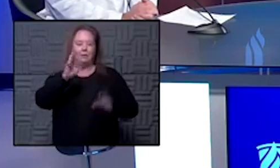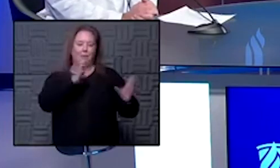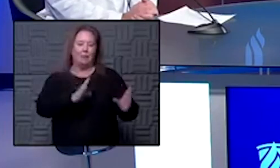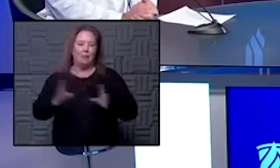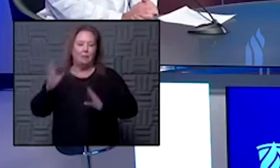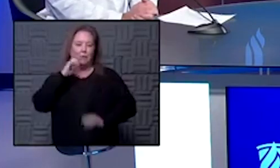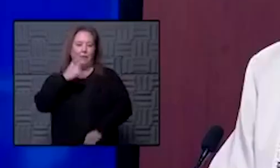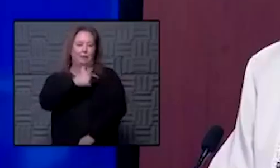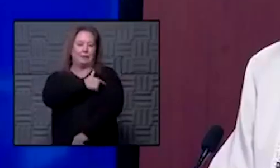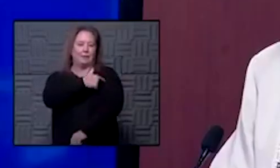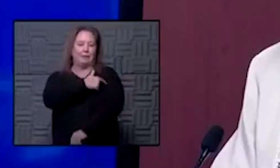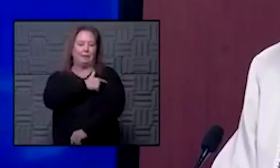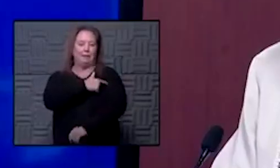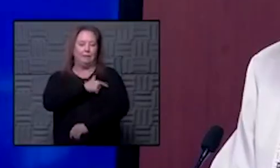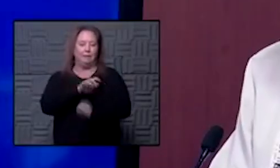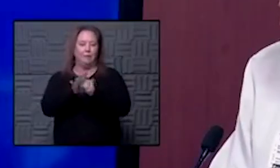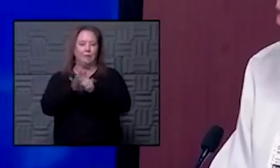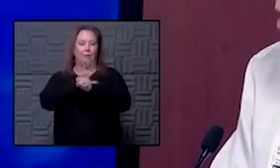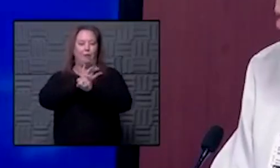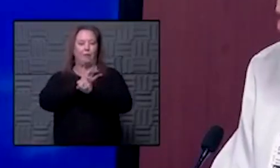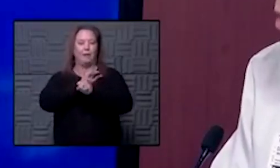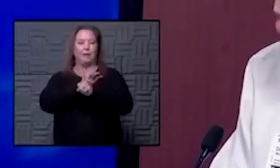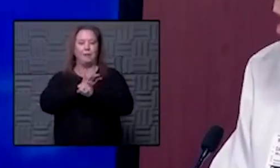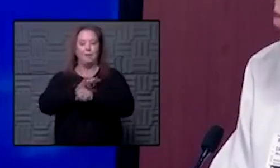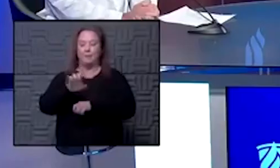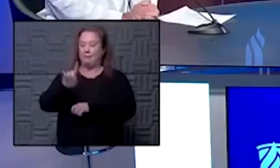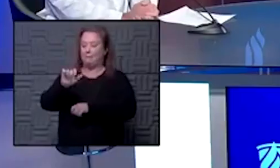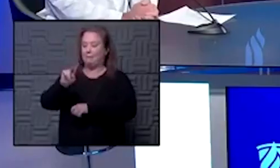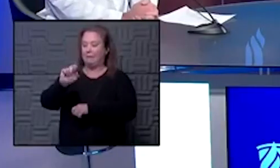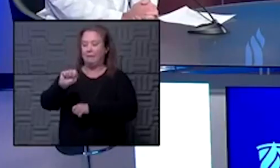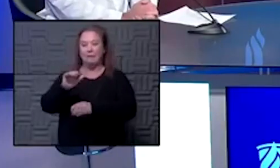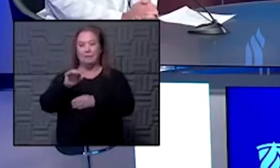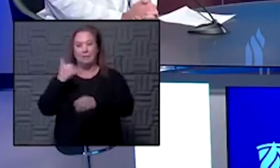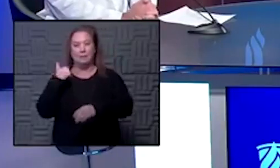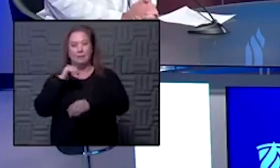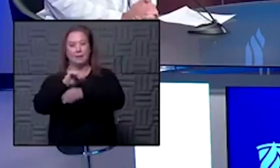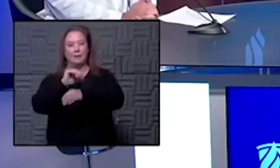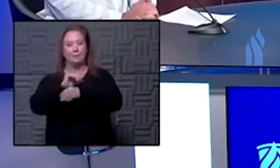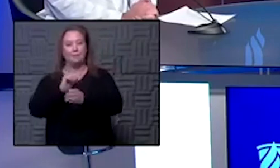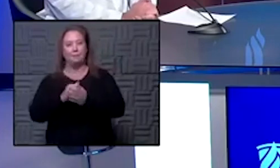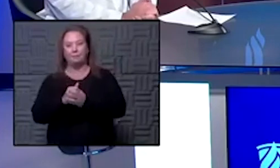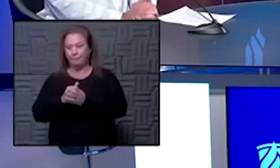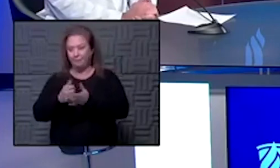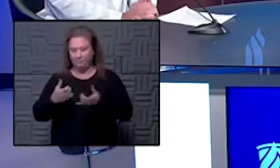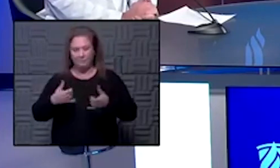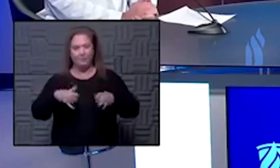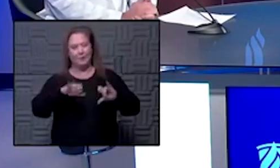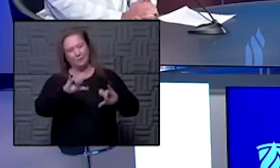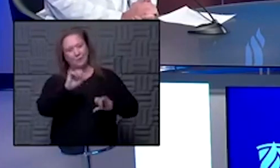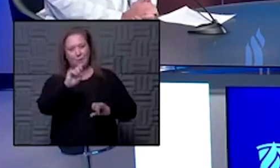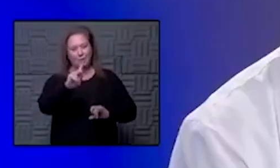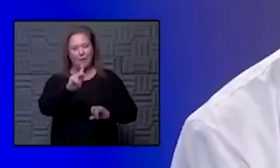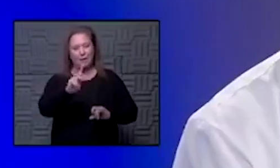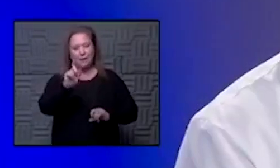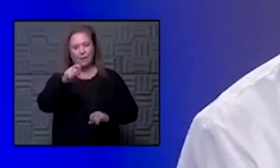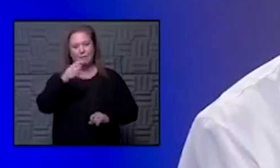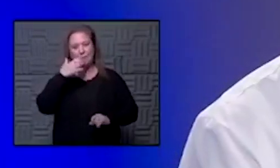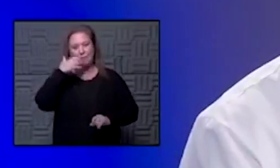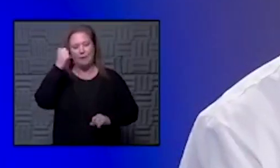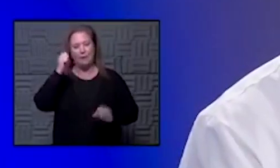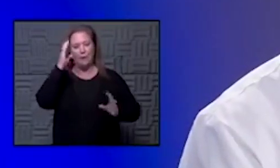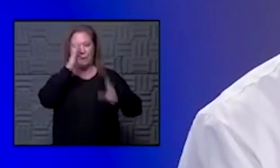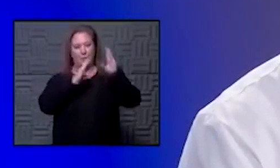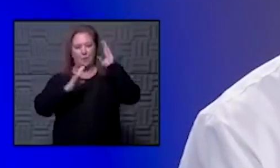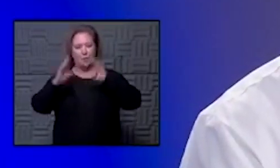vaccine, but first Dana let's hear how we did overnight. Yeah, I mean we're still okay, but could have been better. We were